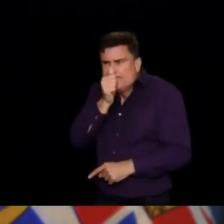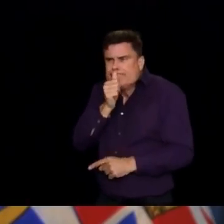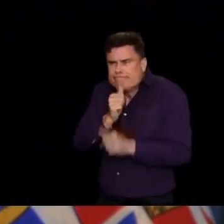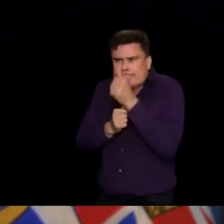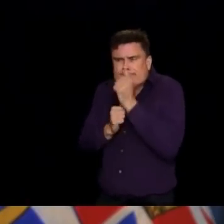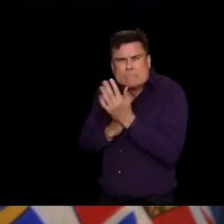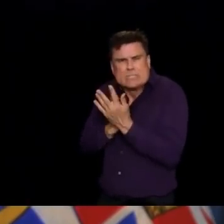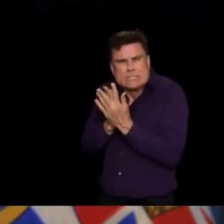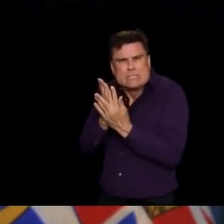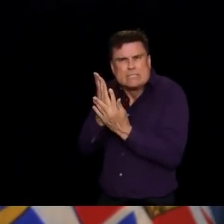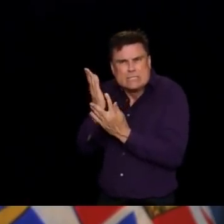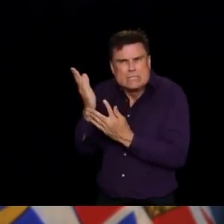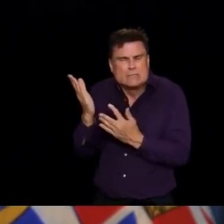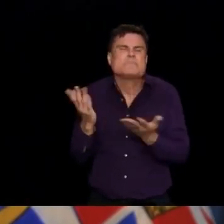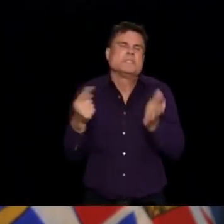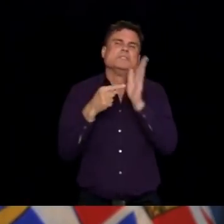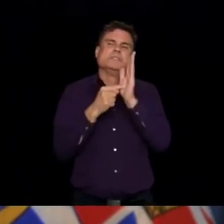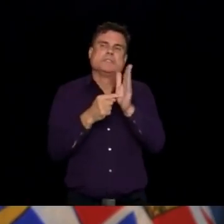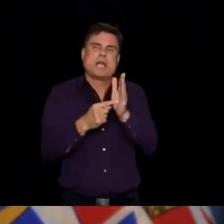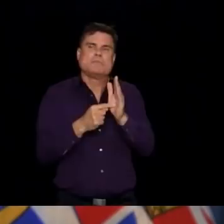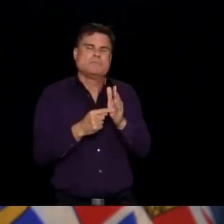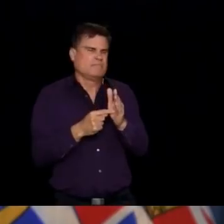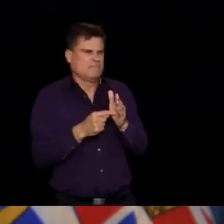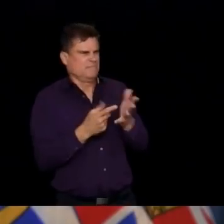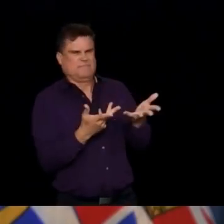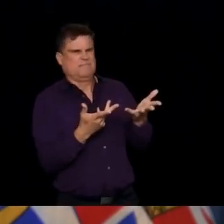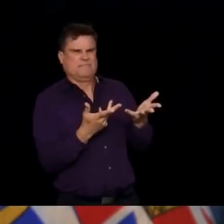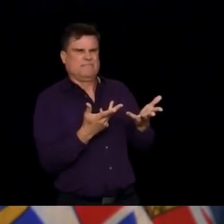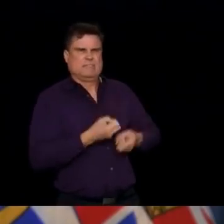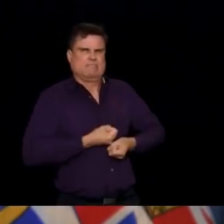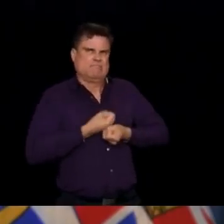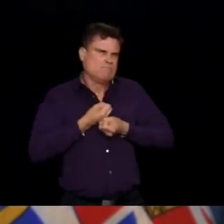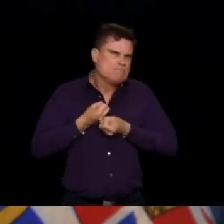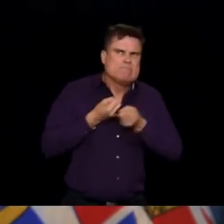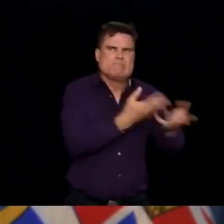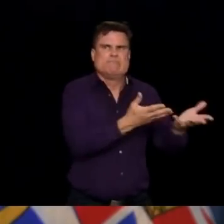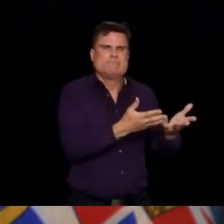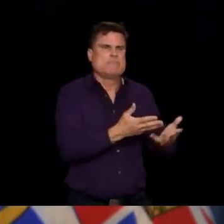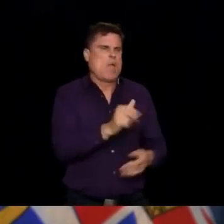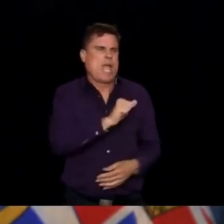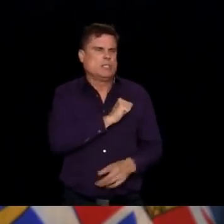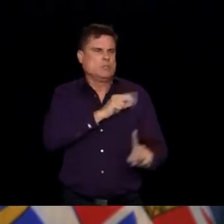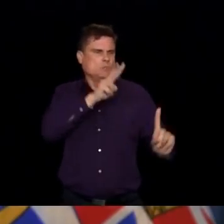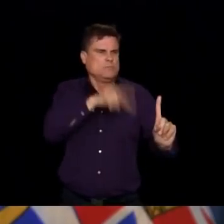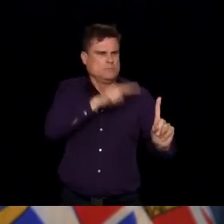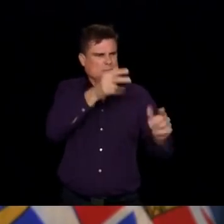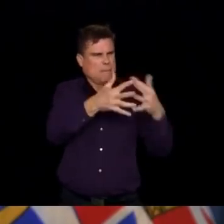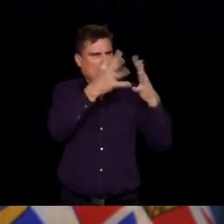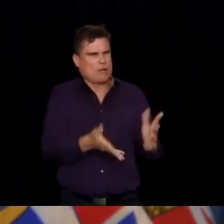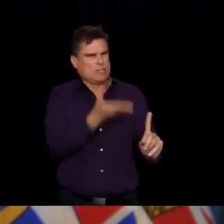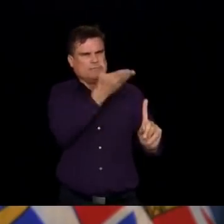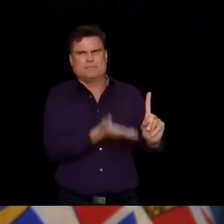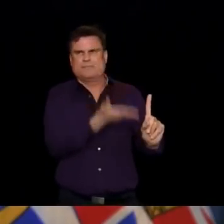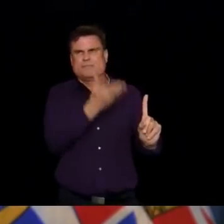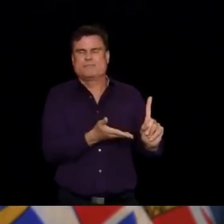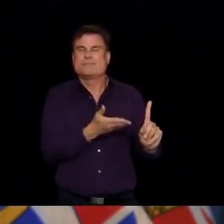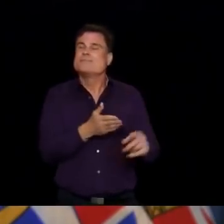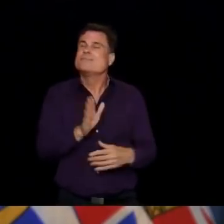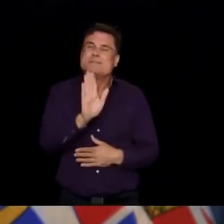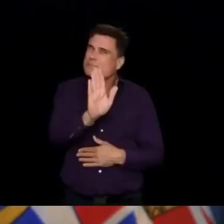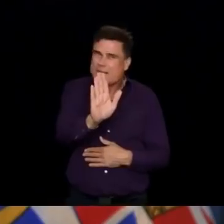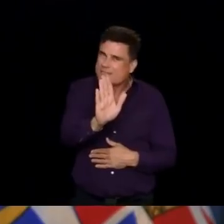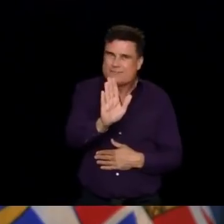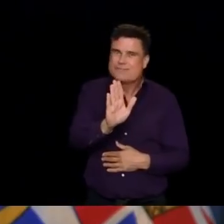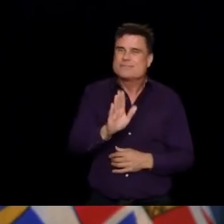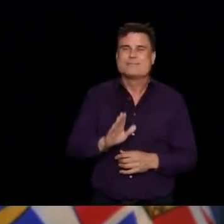And sometimes that comes out as anger. And sometimes that comes out as intolerance. But I think for the most part, we need to take a step back